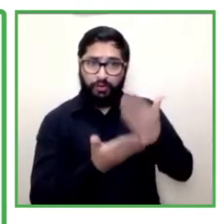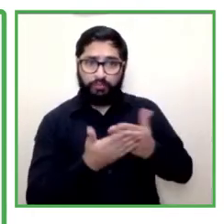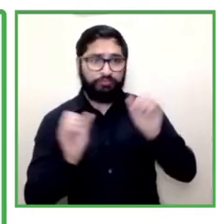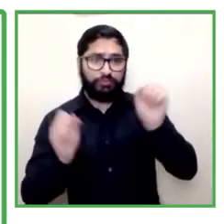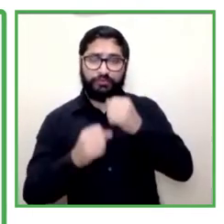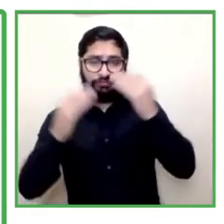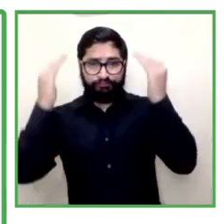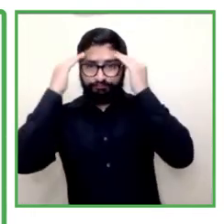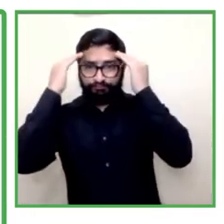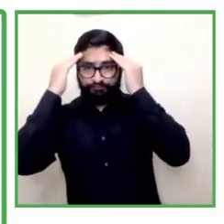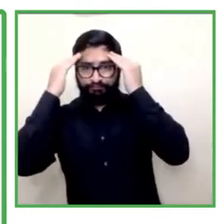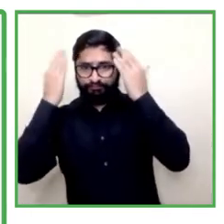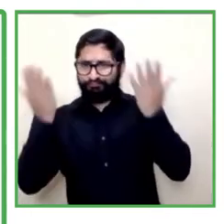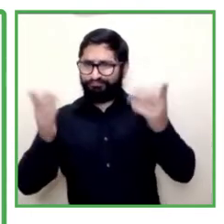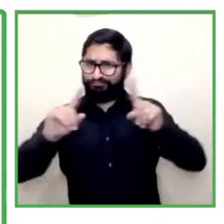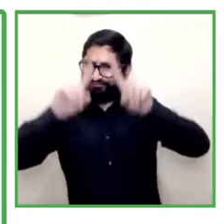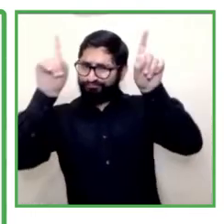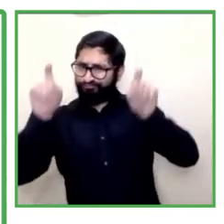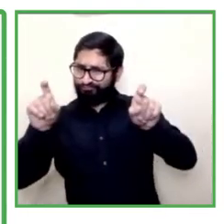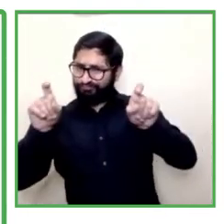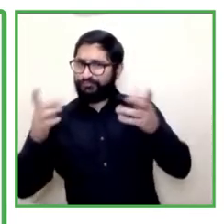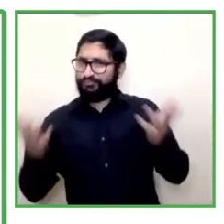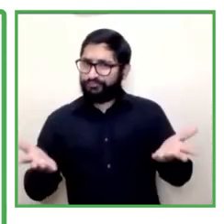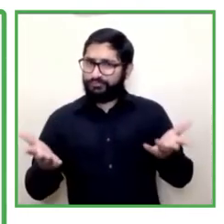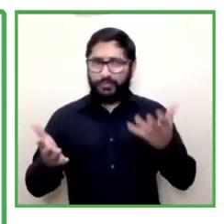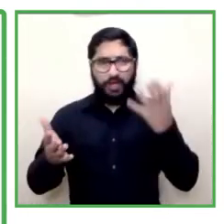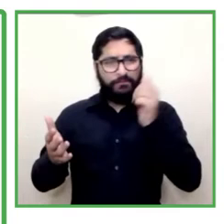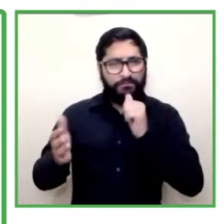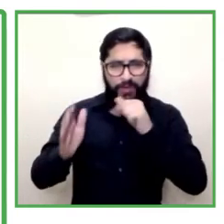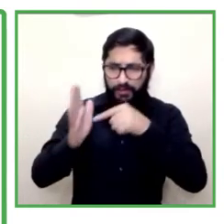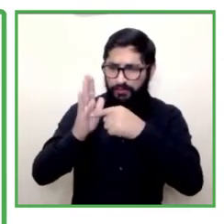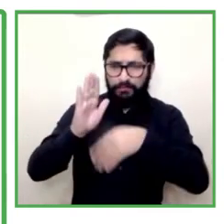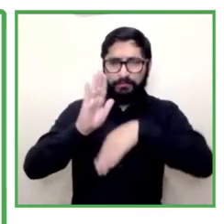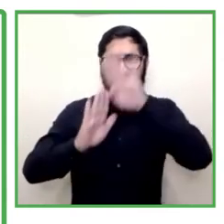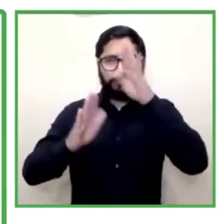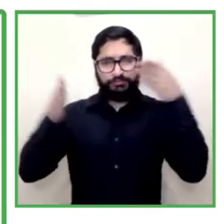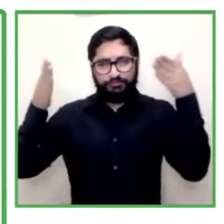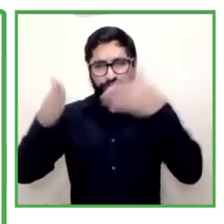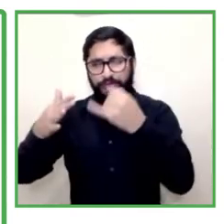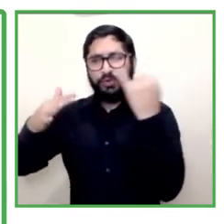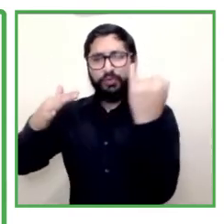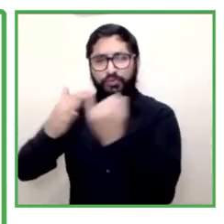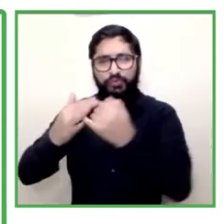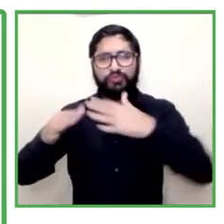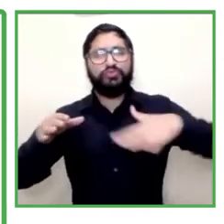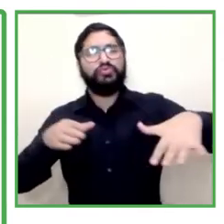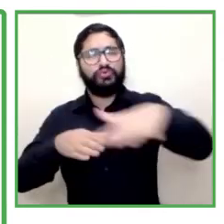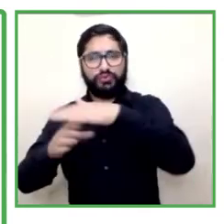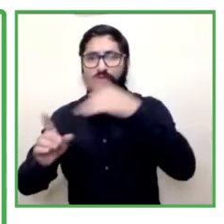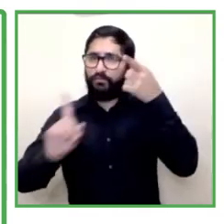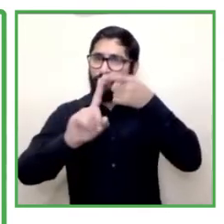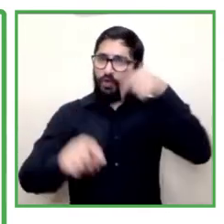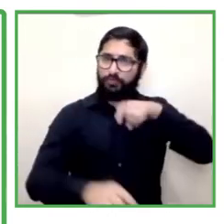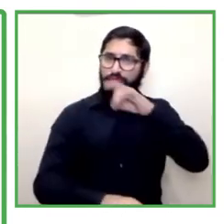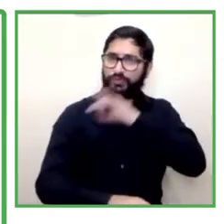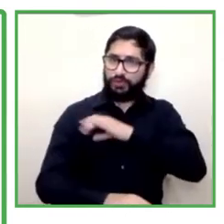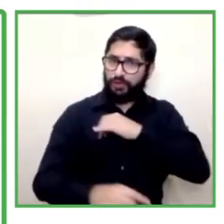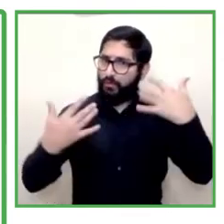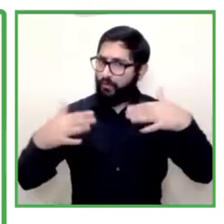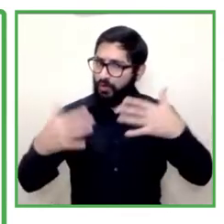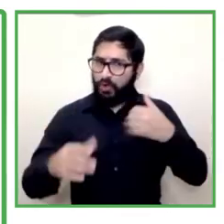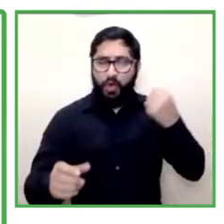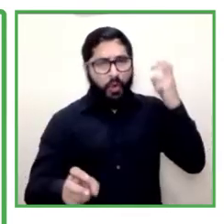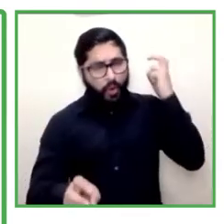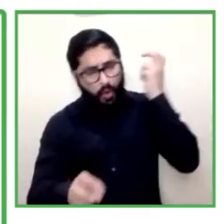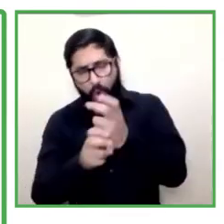because we need social inclusion to have social inclusion in chile this has been a very difficult